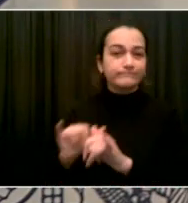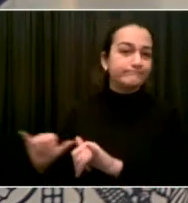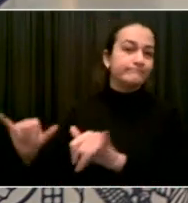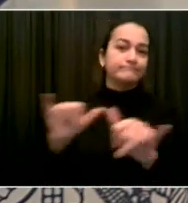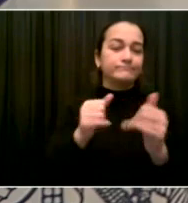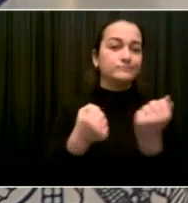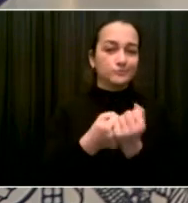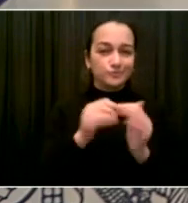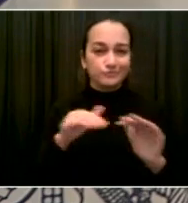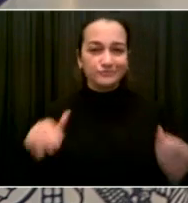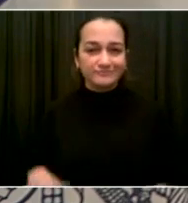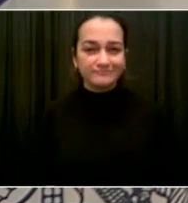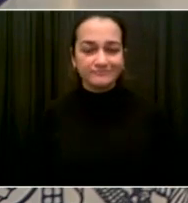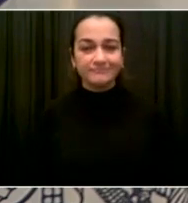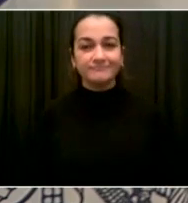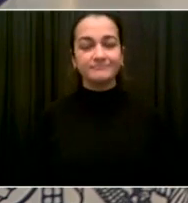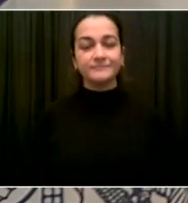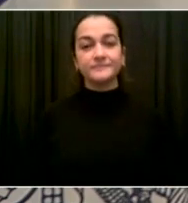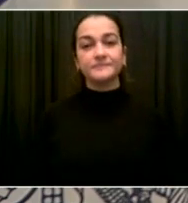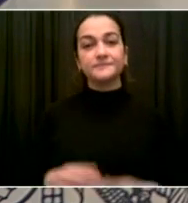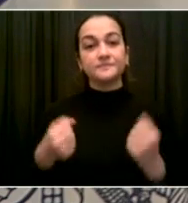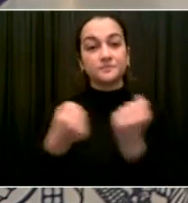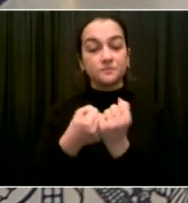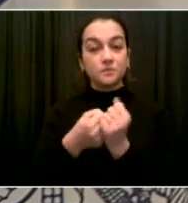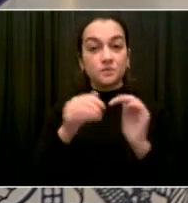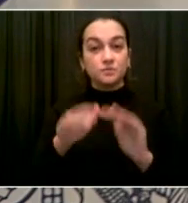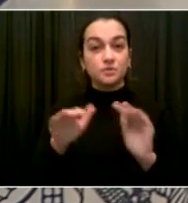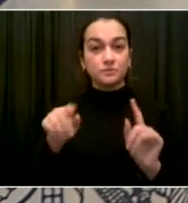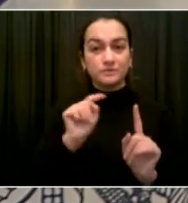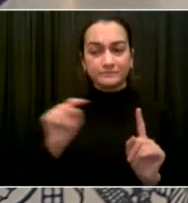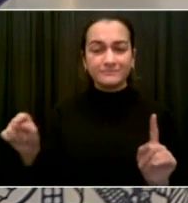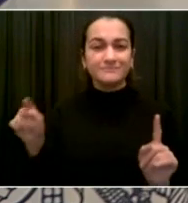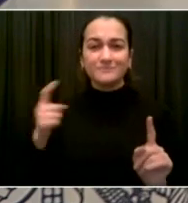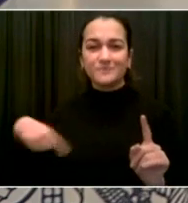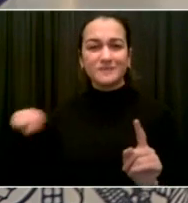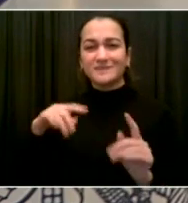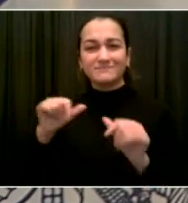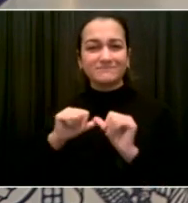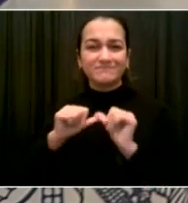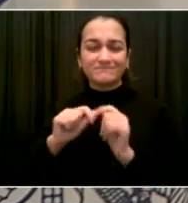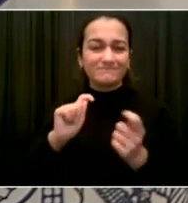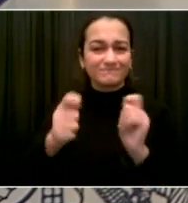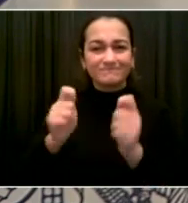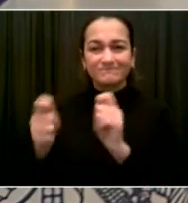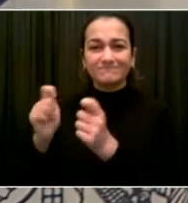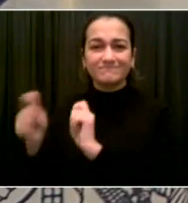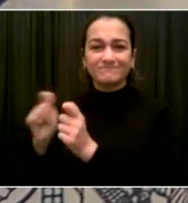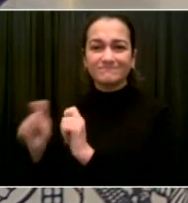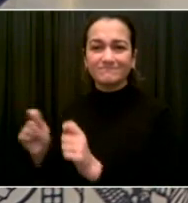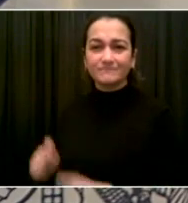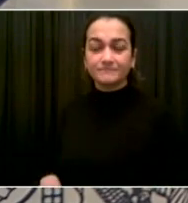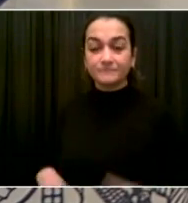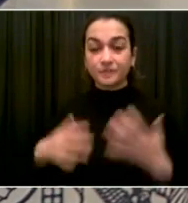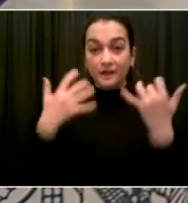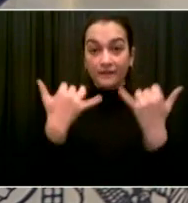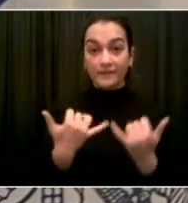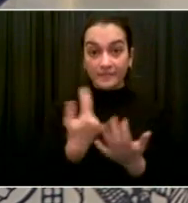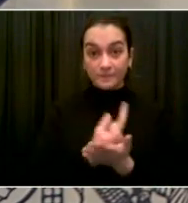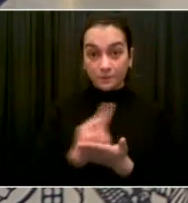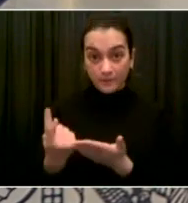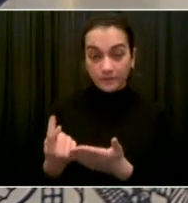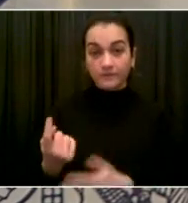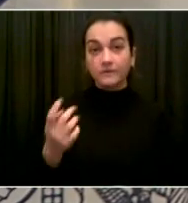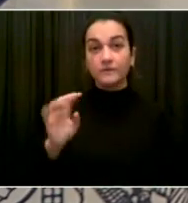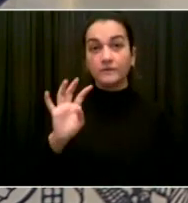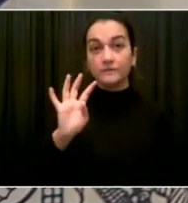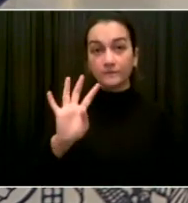So right now, we're talking about a four day week this week because New Year's Eve is off. And